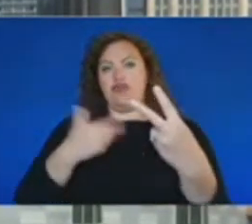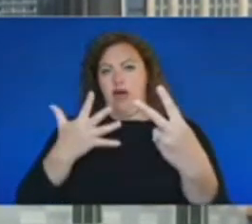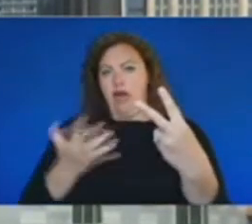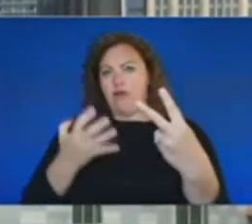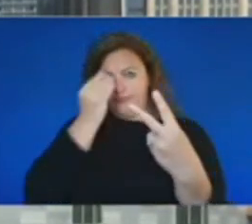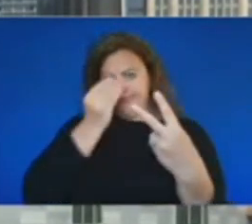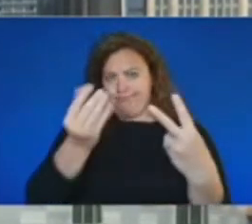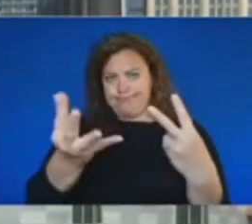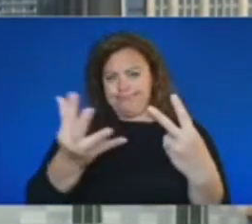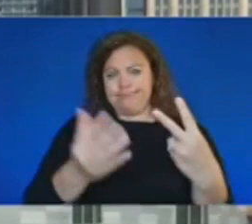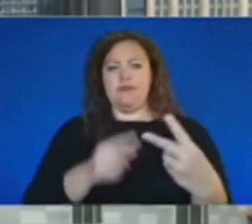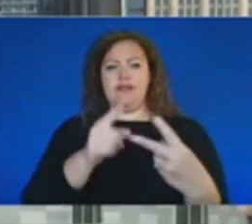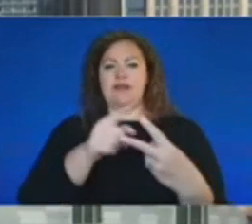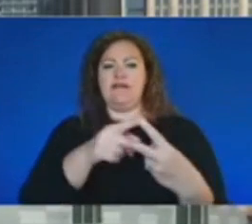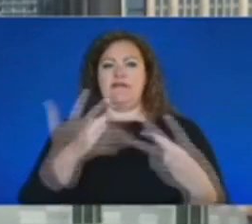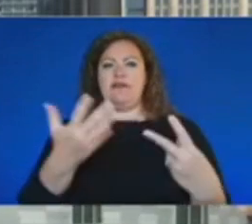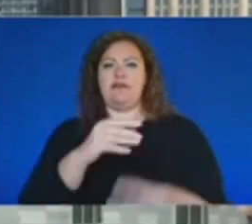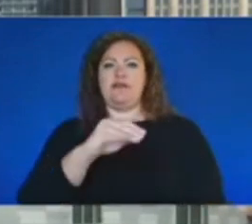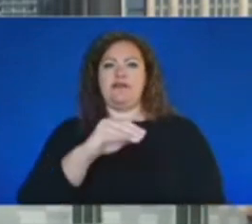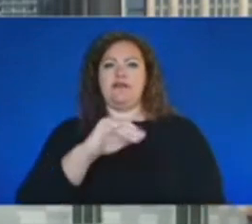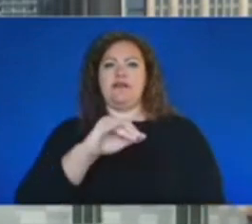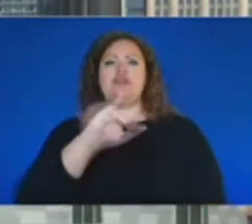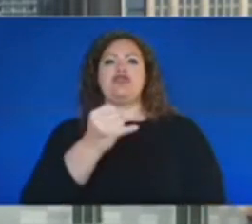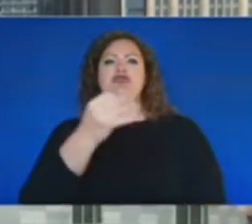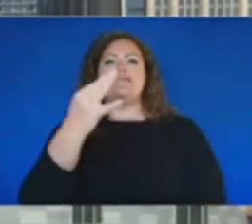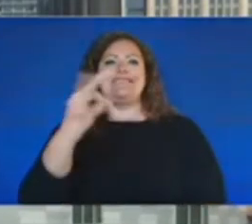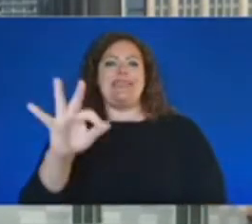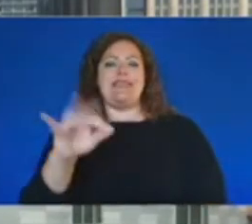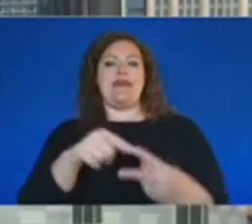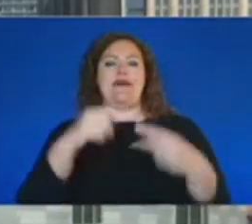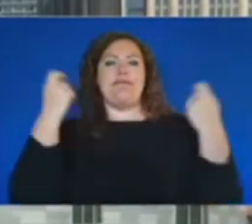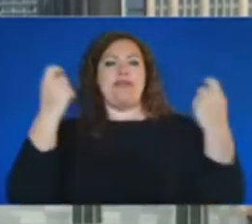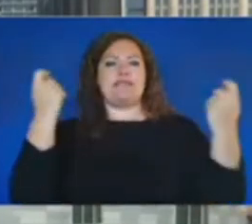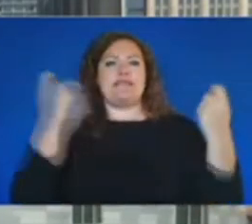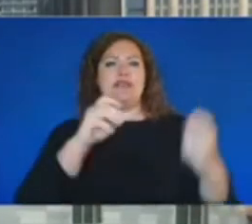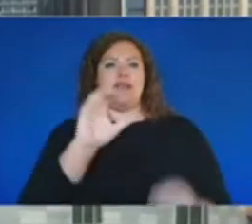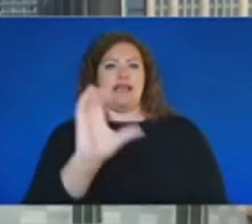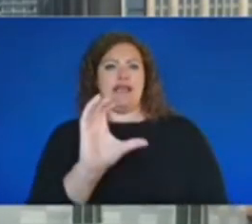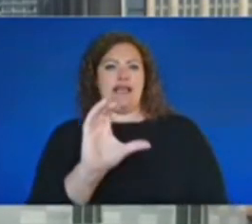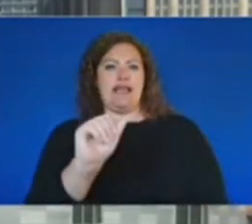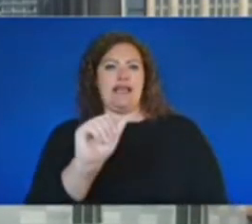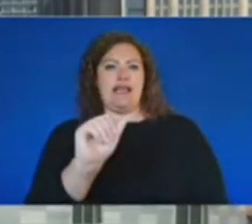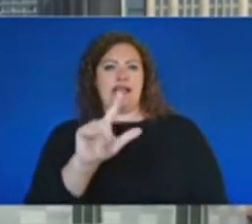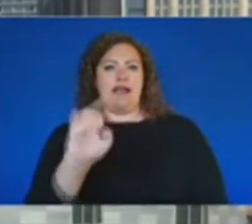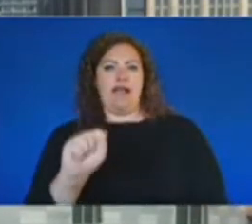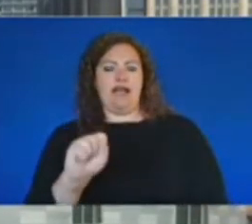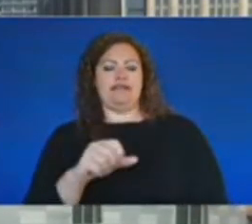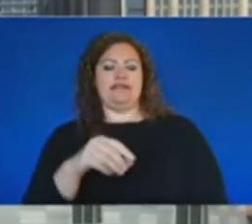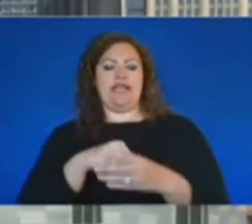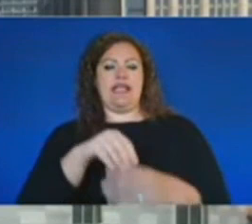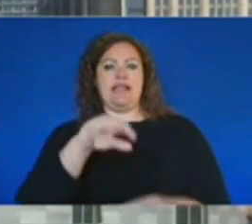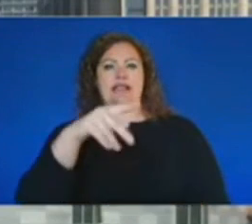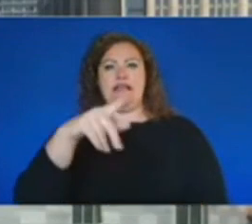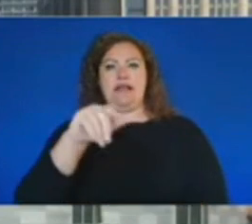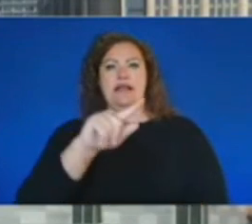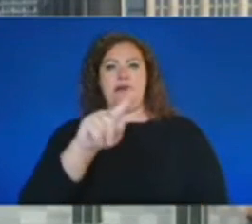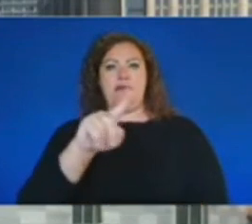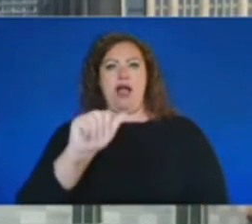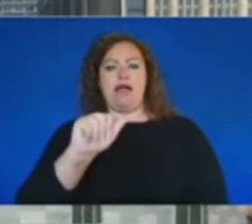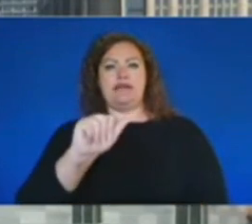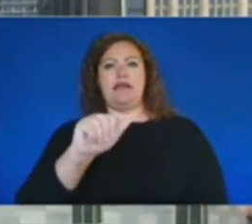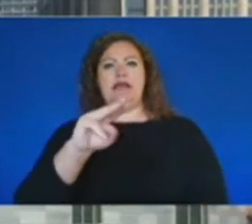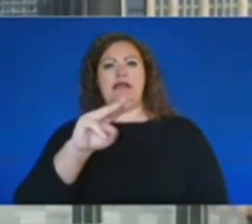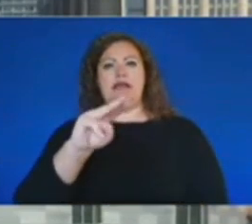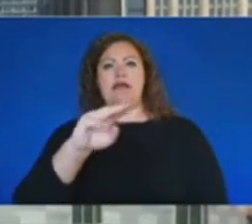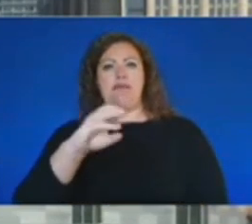The first one is the Juneteenth Festival of the Carolinas in the Plaza Midwood area that starts this evening at 5 o'clock and will